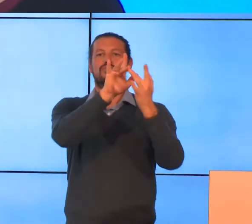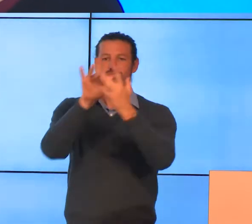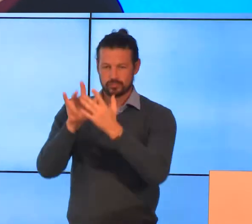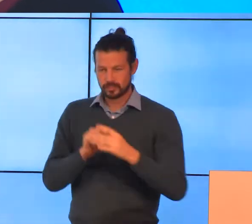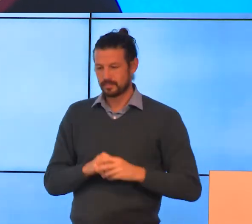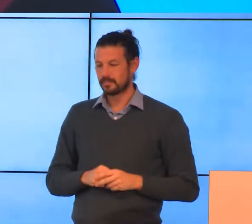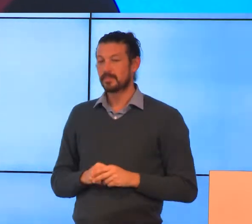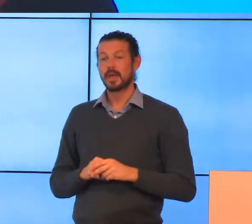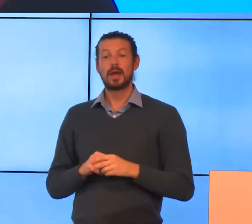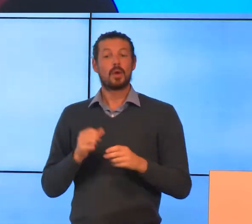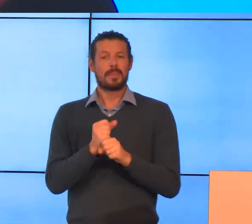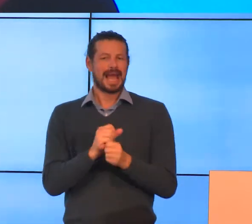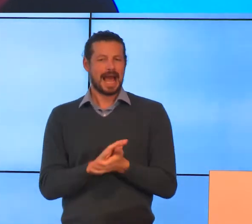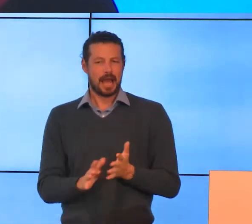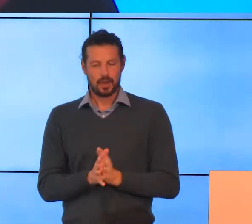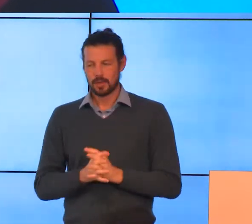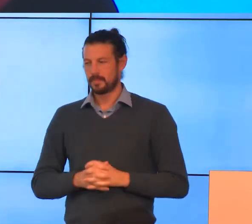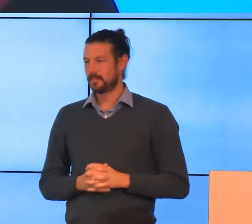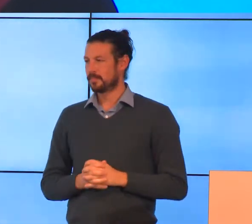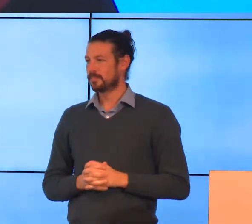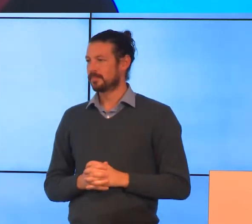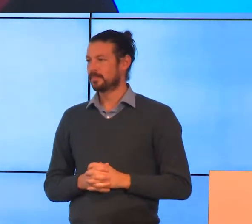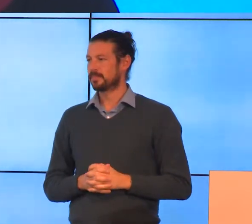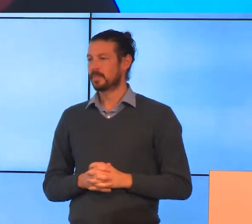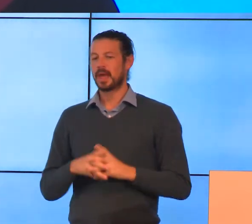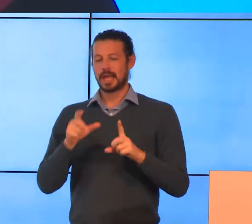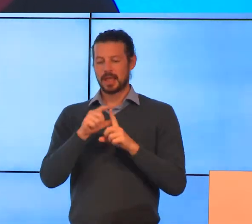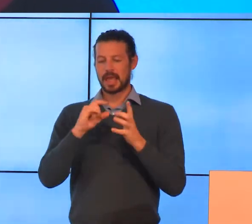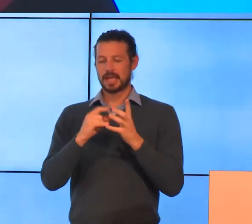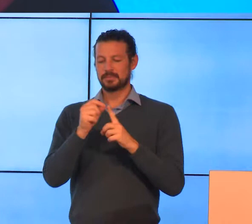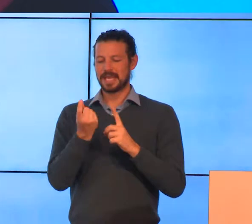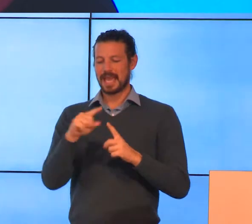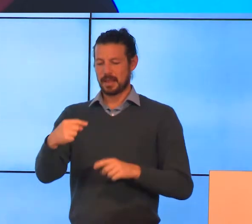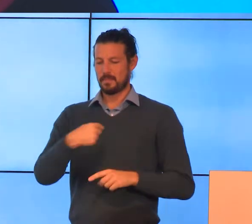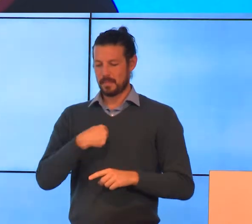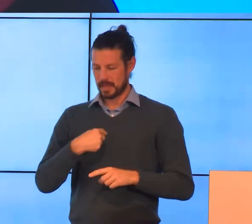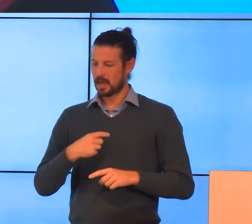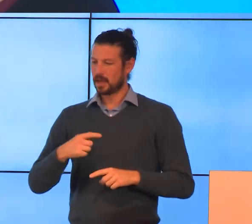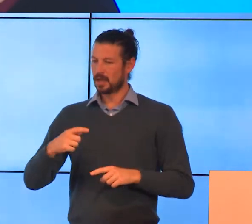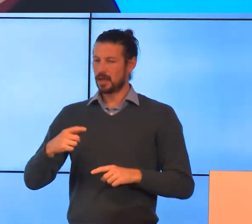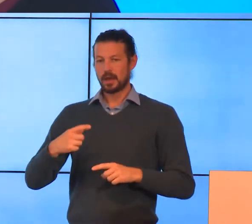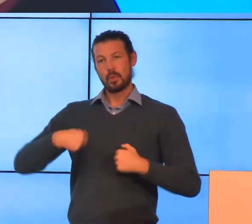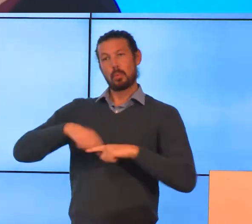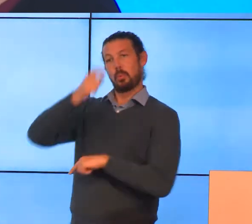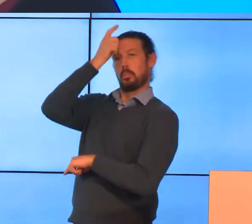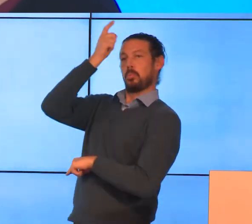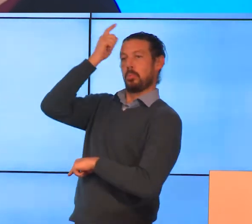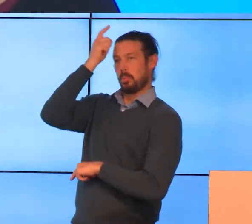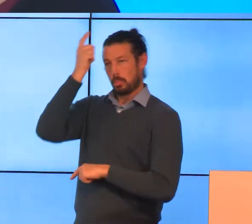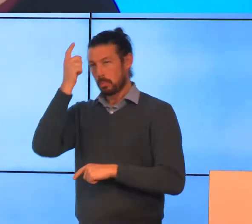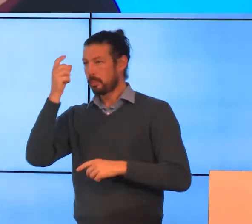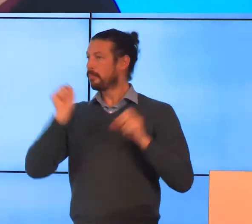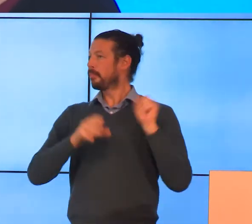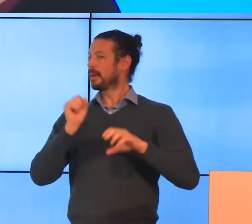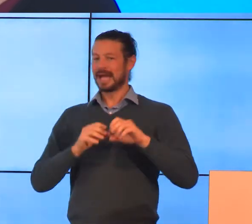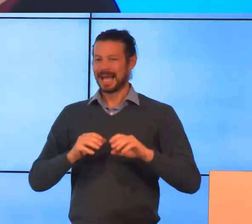How we made it. It was important that DSP and Me reflected the experience of people who have or are currently